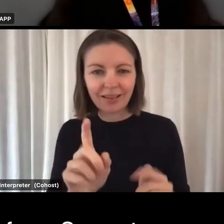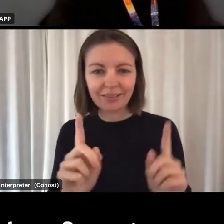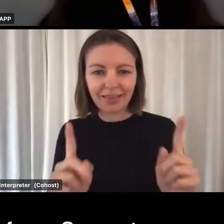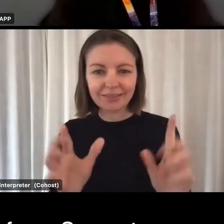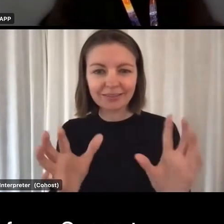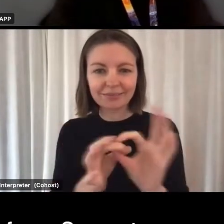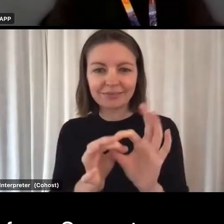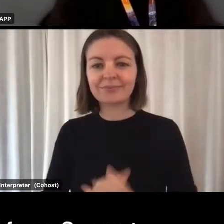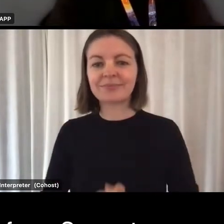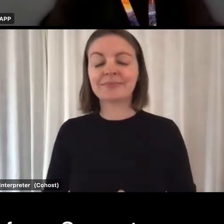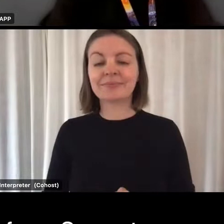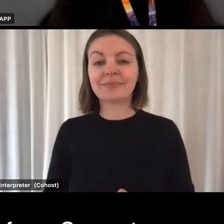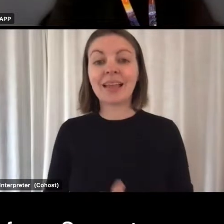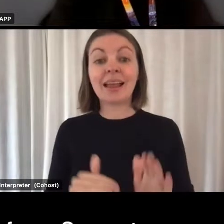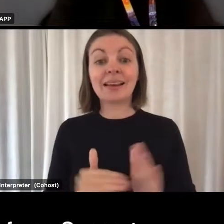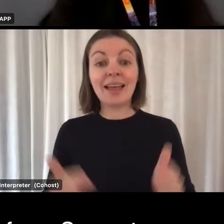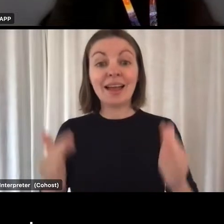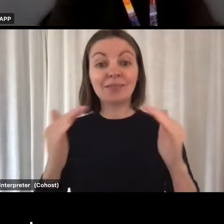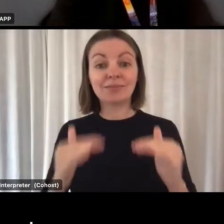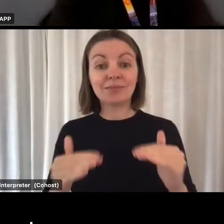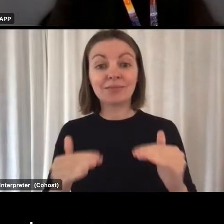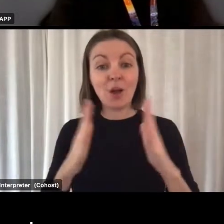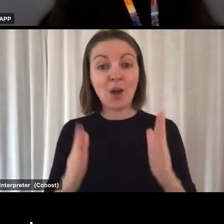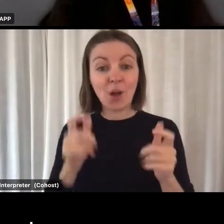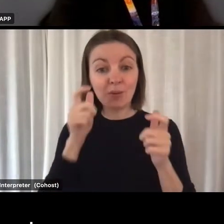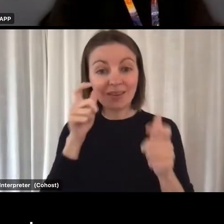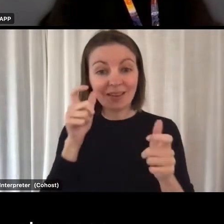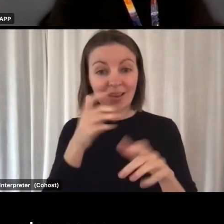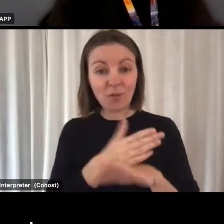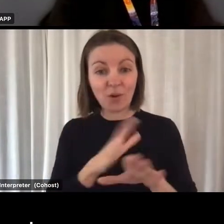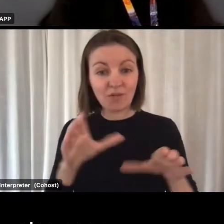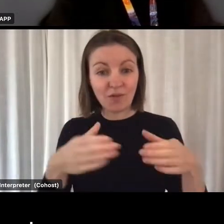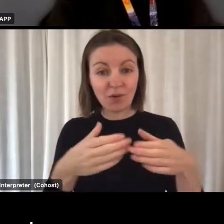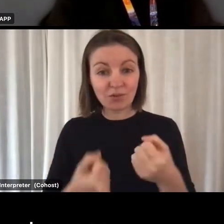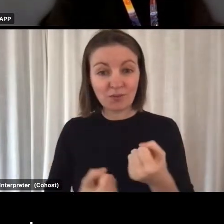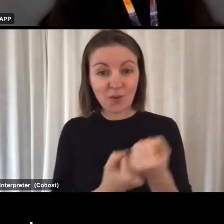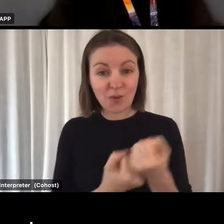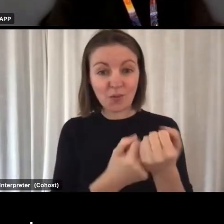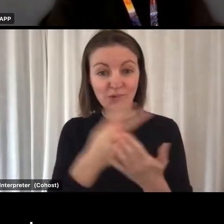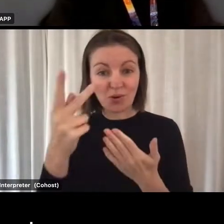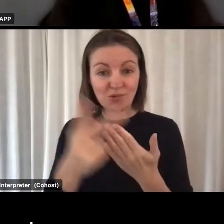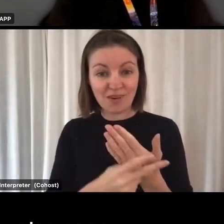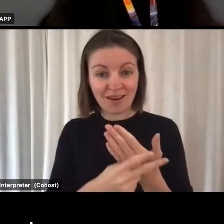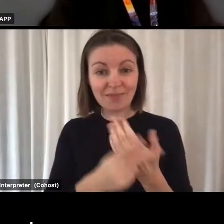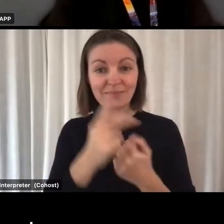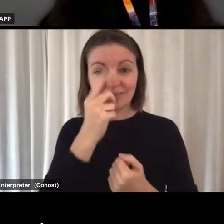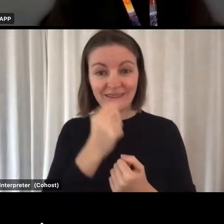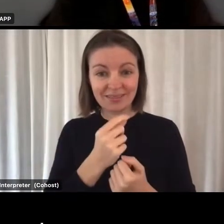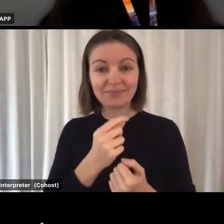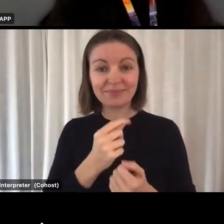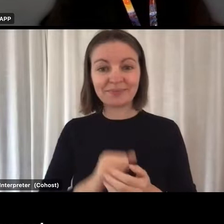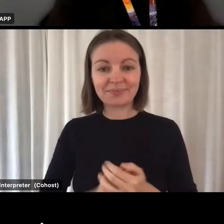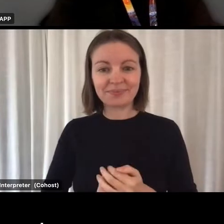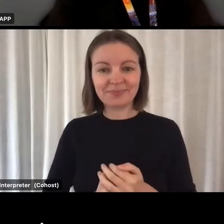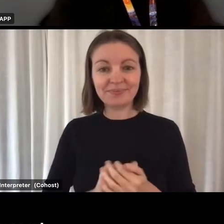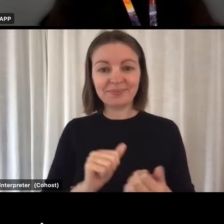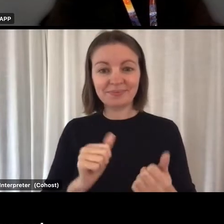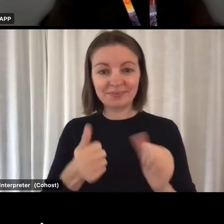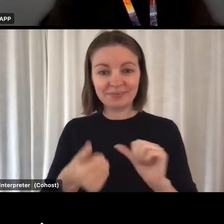I'm now going to move on to the Home Care Workforce Support Program and give you a break from hearing my voice soon. So